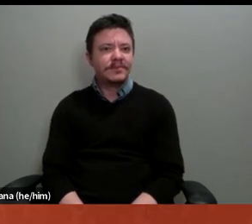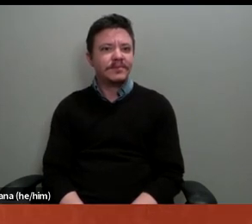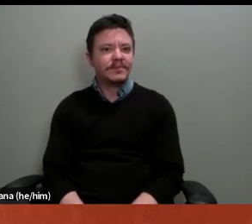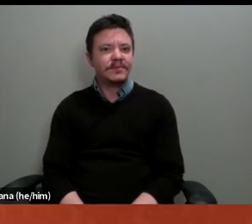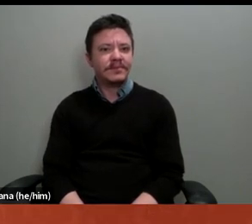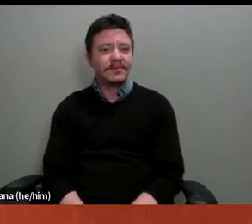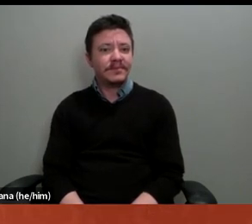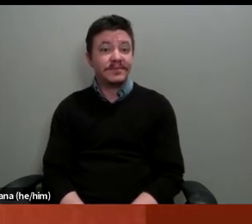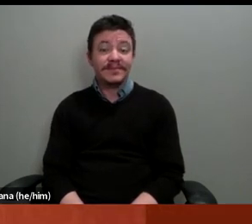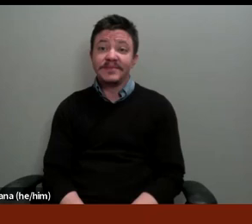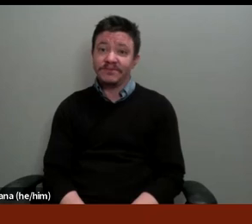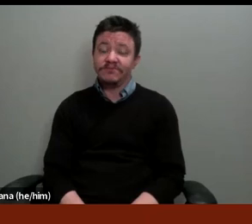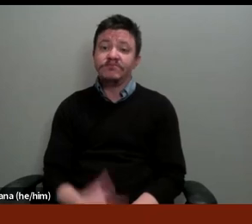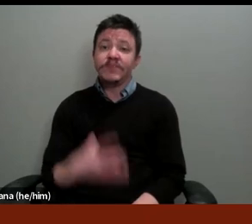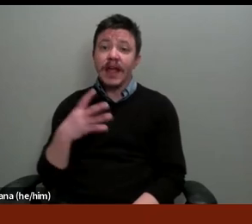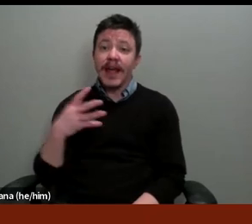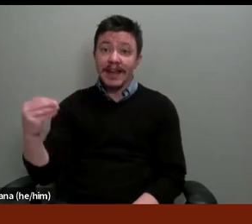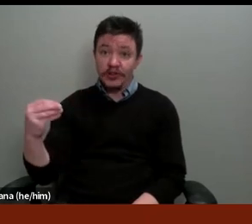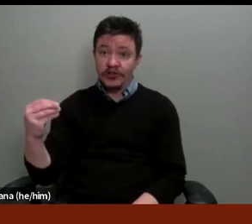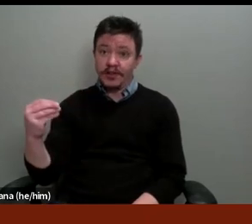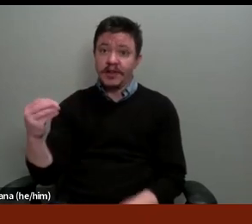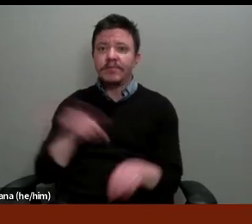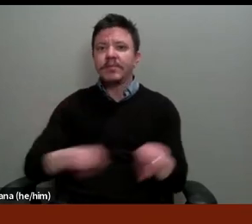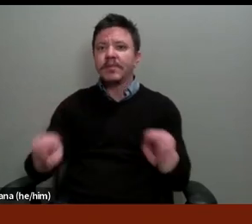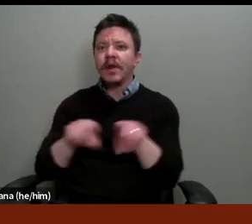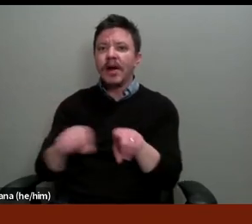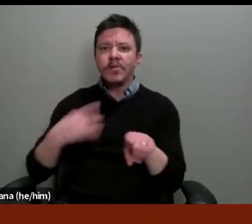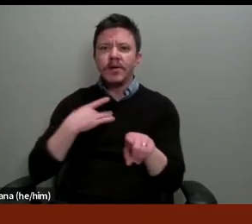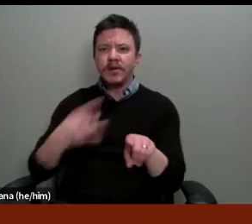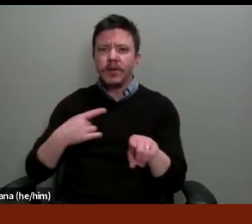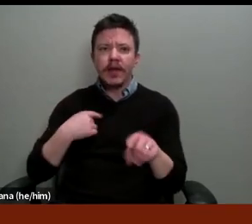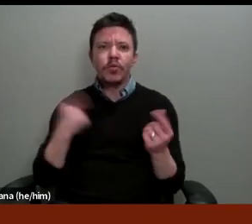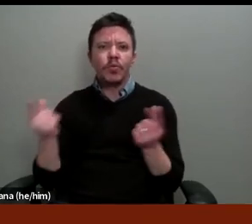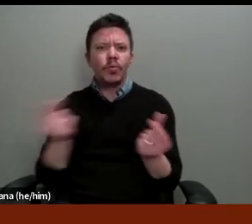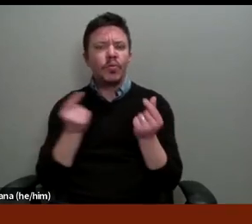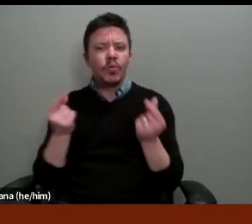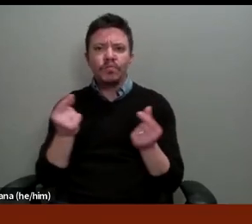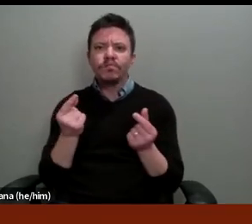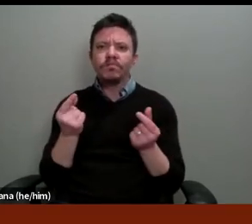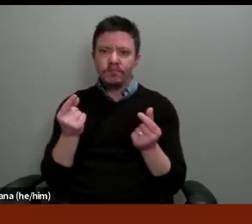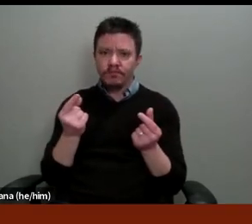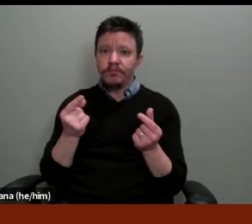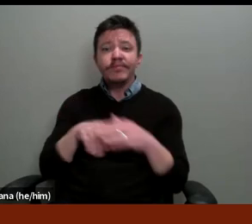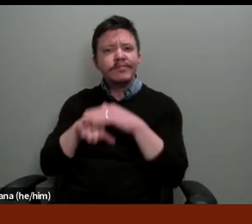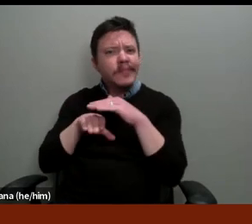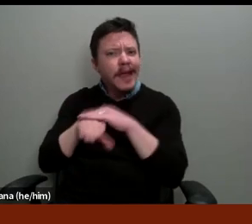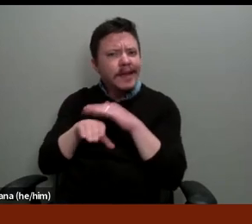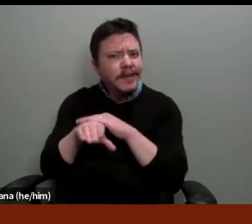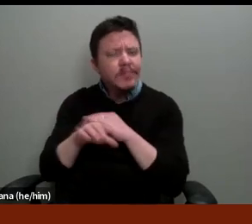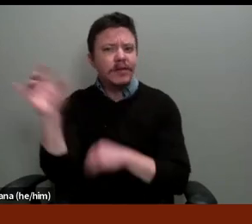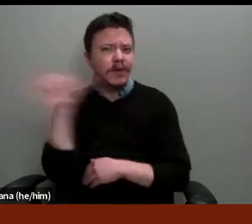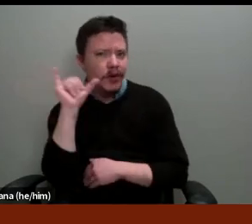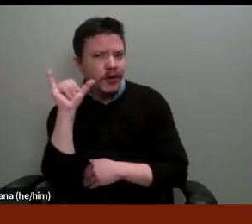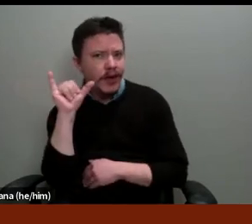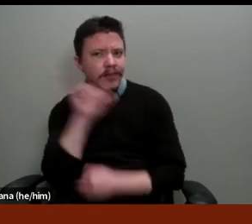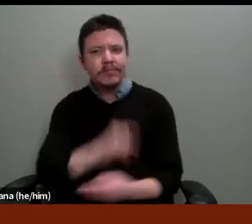And additionally I would also like to go over a bit of accessibility for the evening and a little